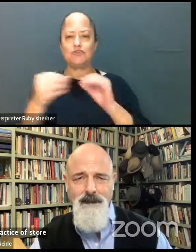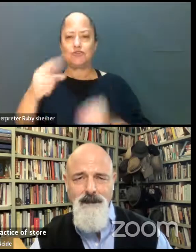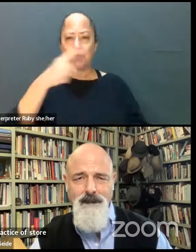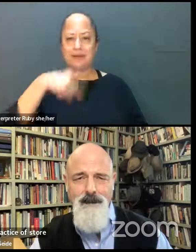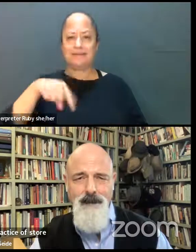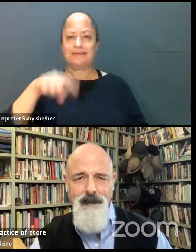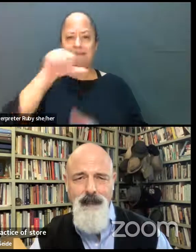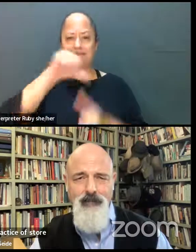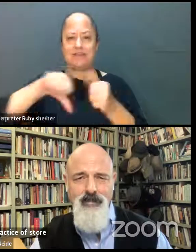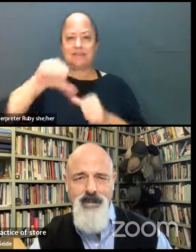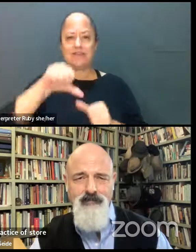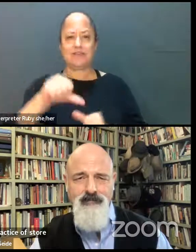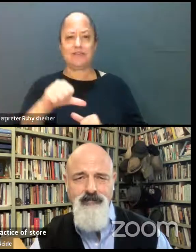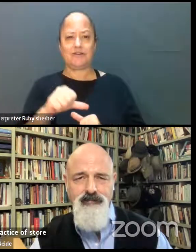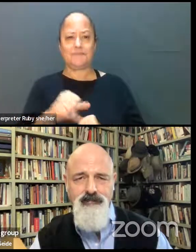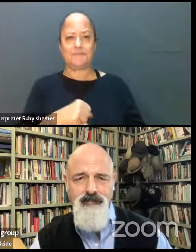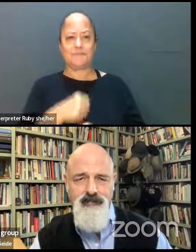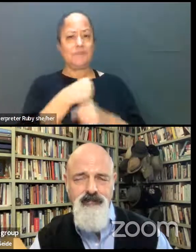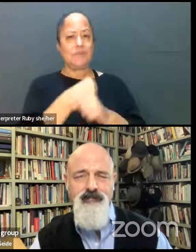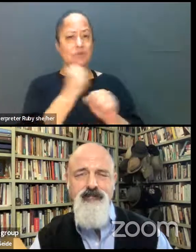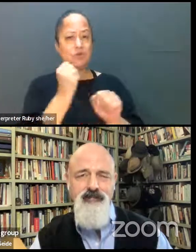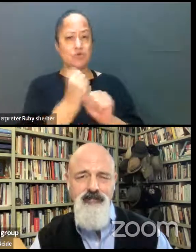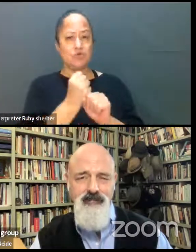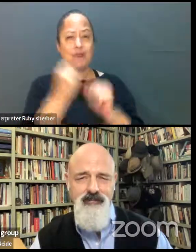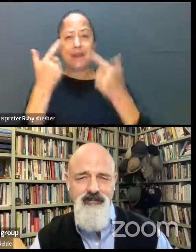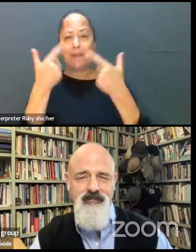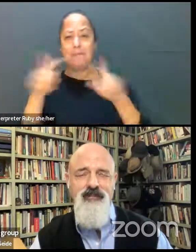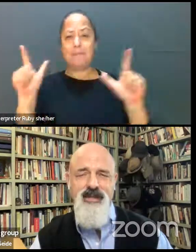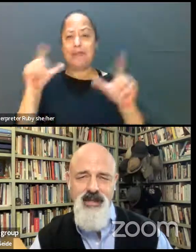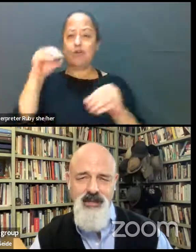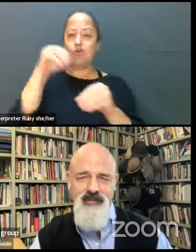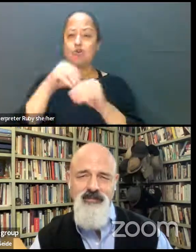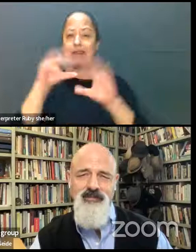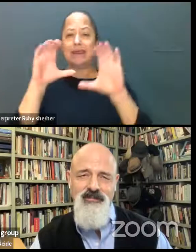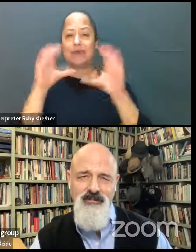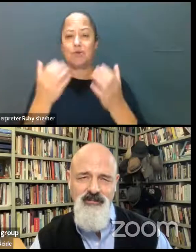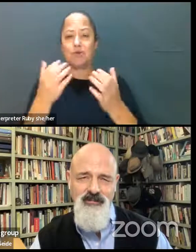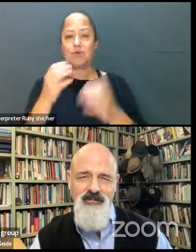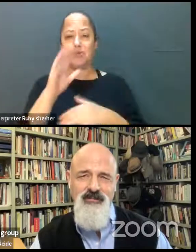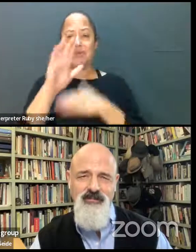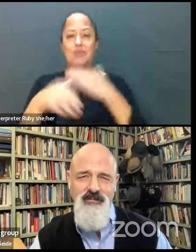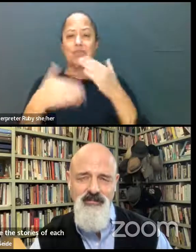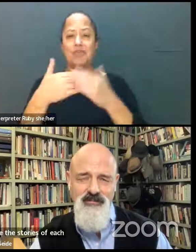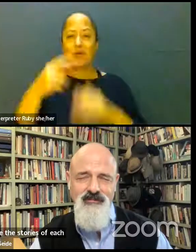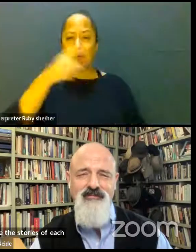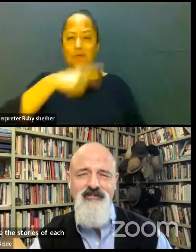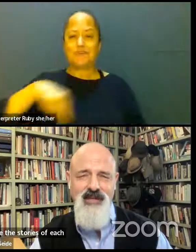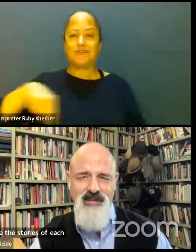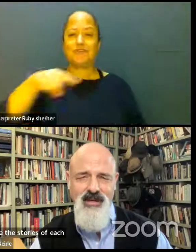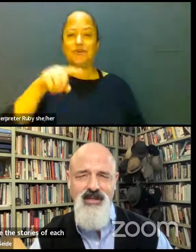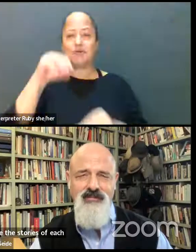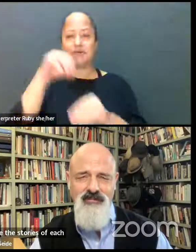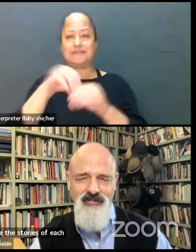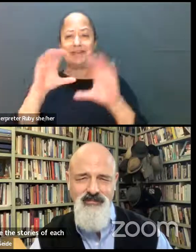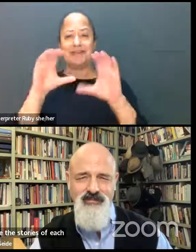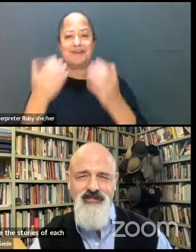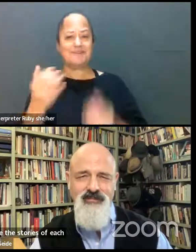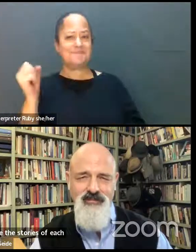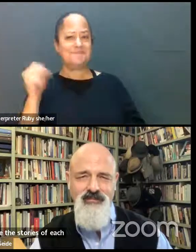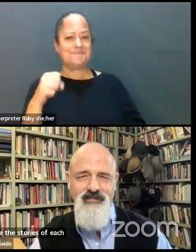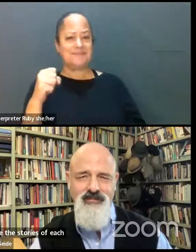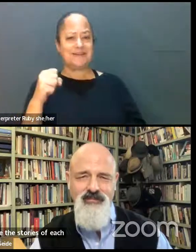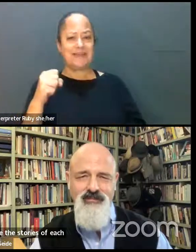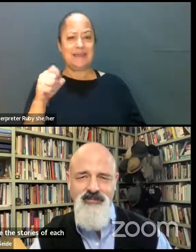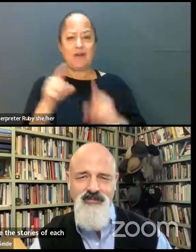you create this, this bigger in group, right? The whole, the whole circle is the in group there. Yeah. Oh, and I